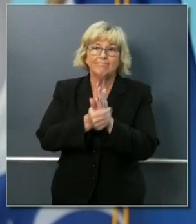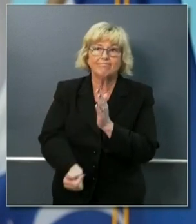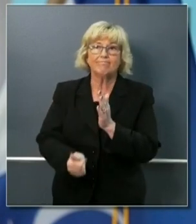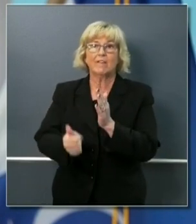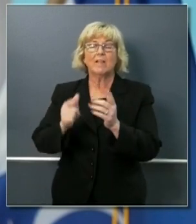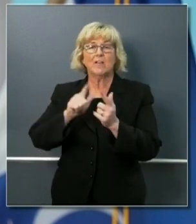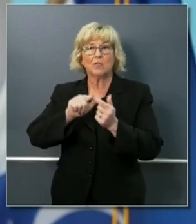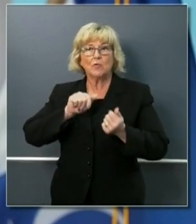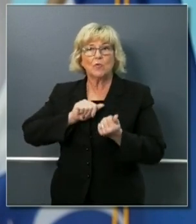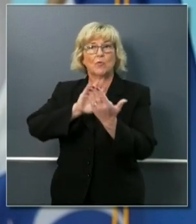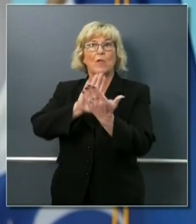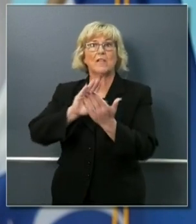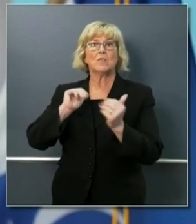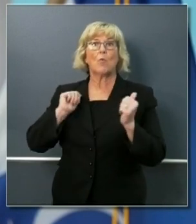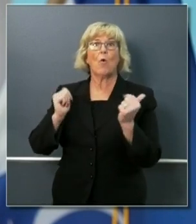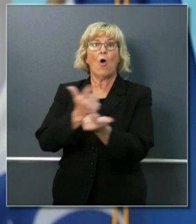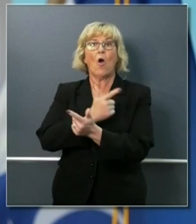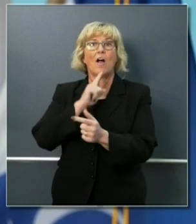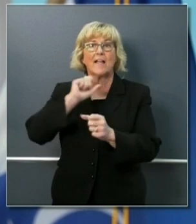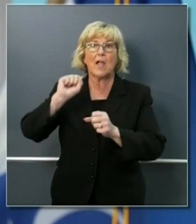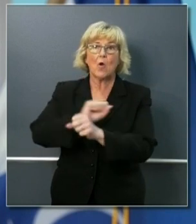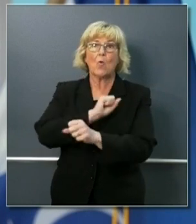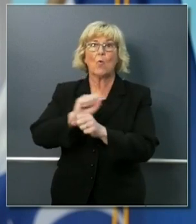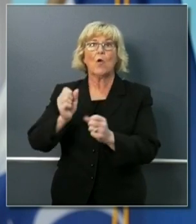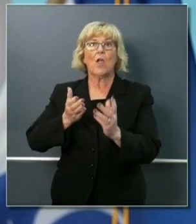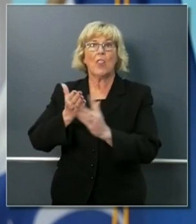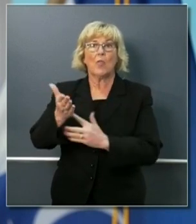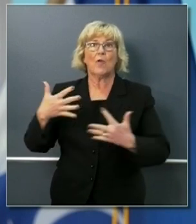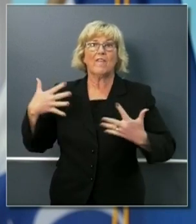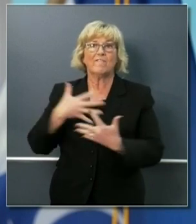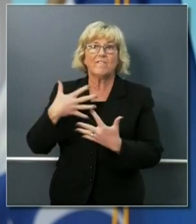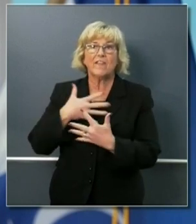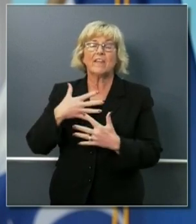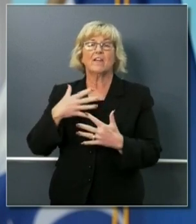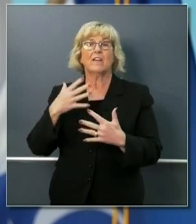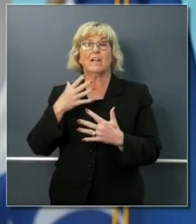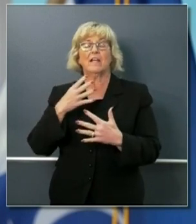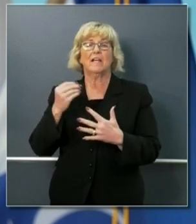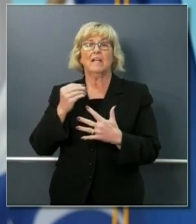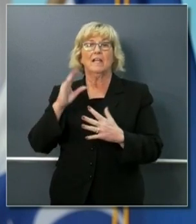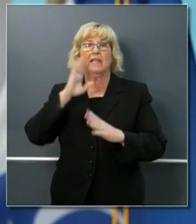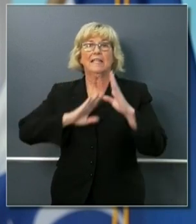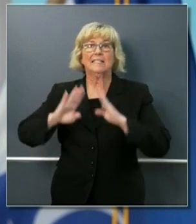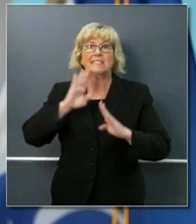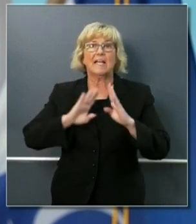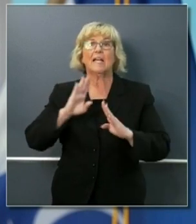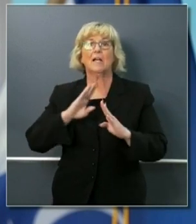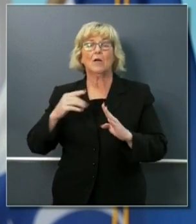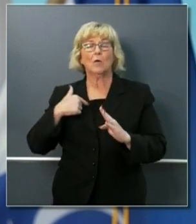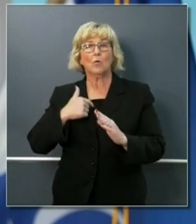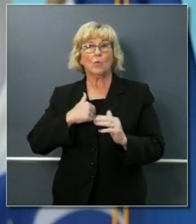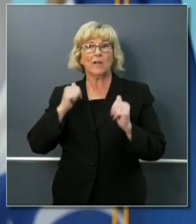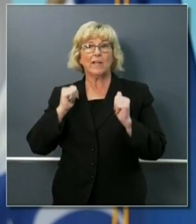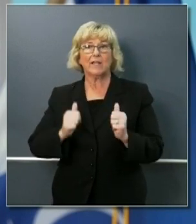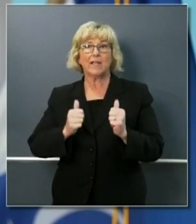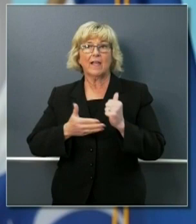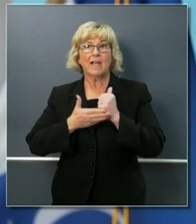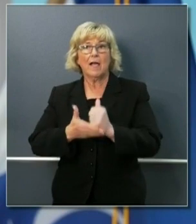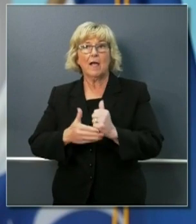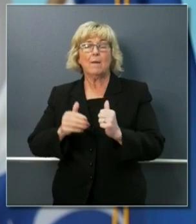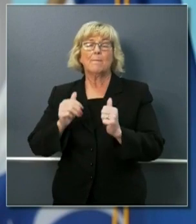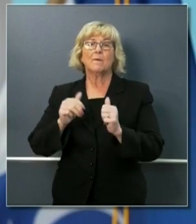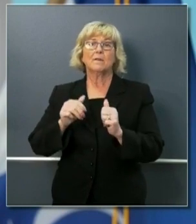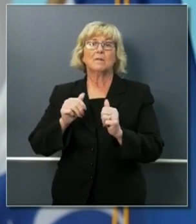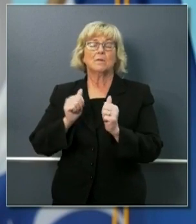moment so all of us can work through that fear and anxiety as we all are capable of doing with resiliency